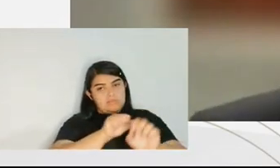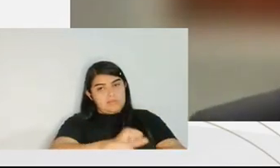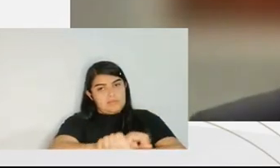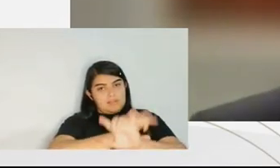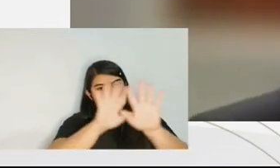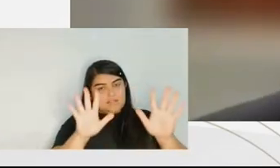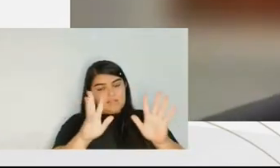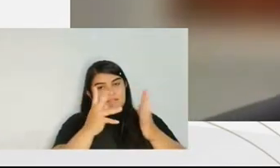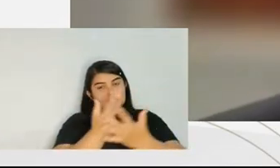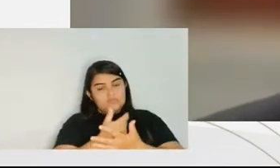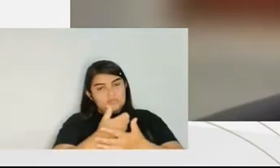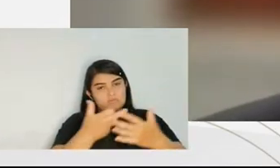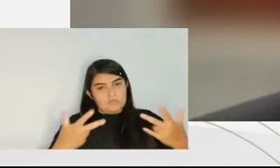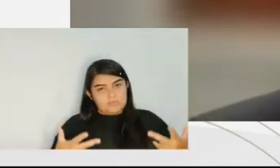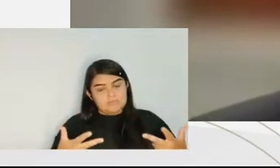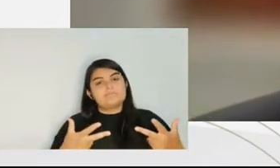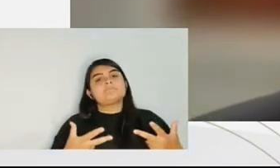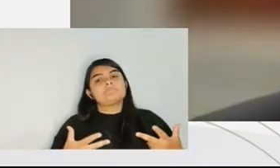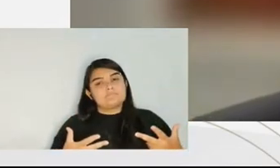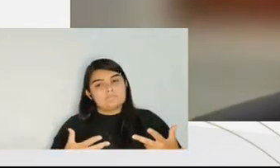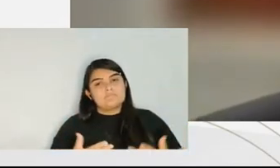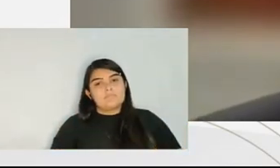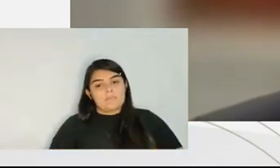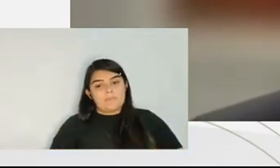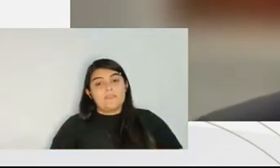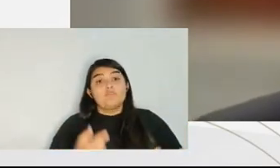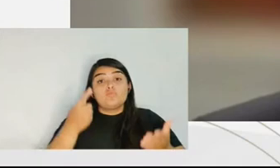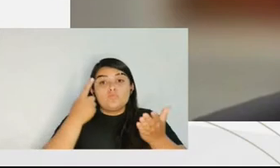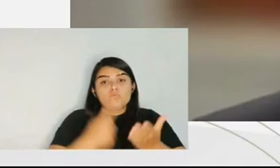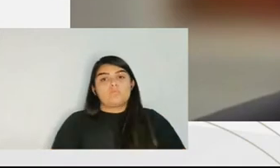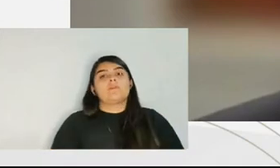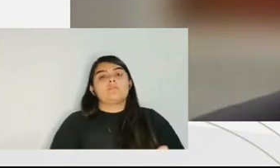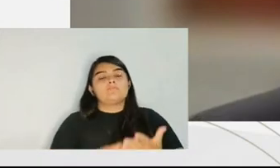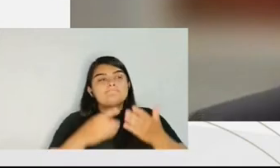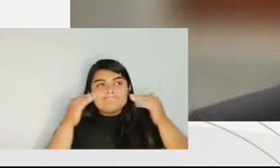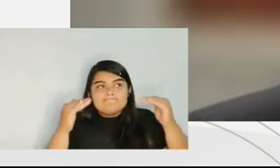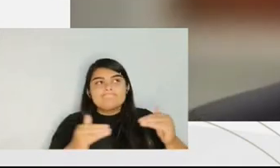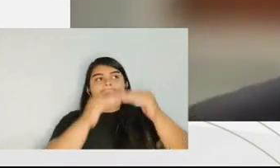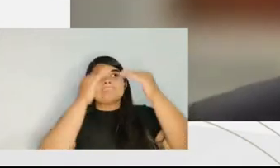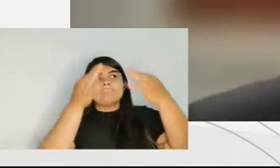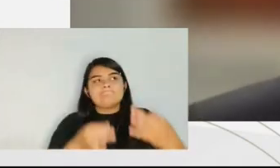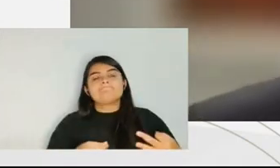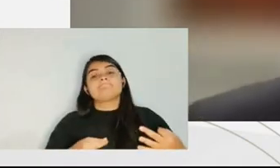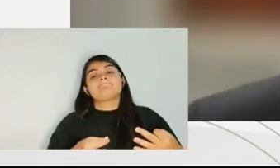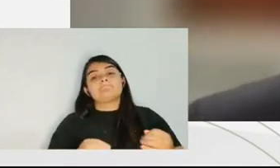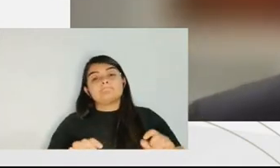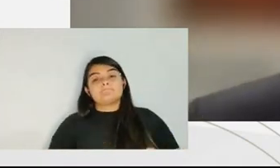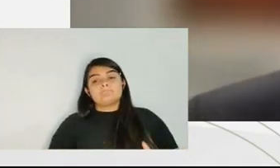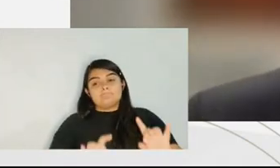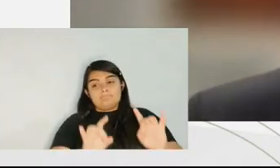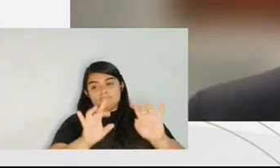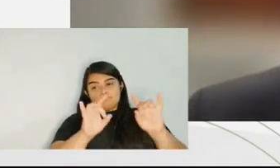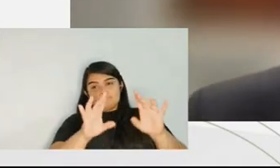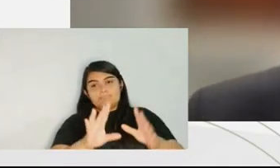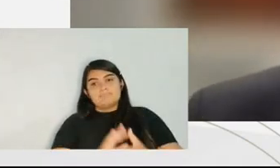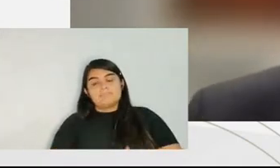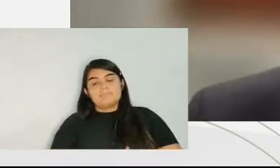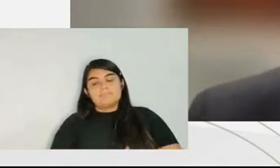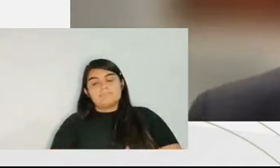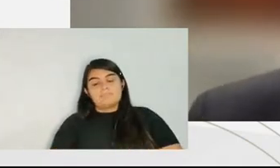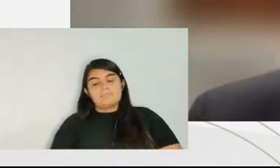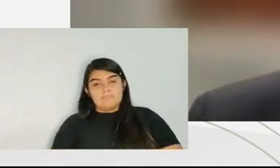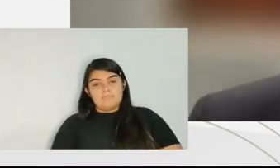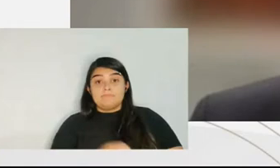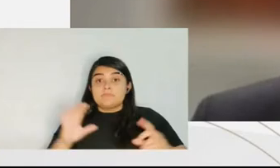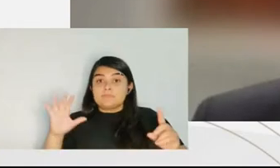questions about the clarity of the consequences of the agreement. Especially